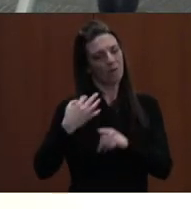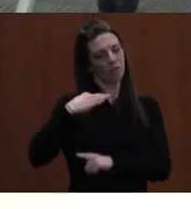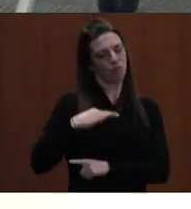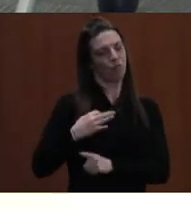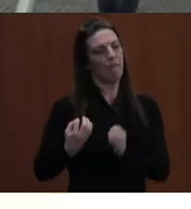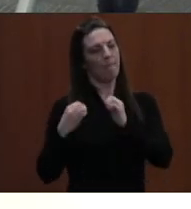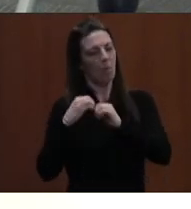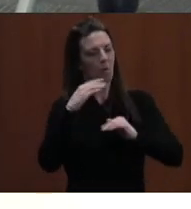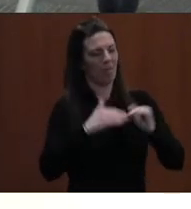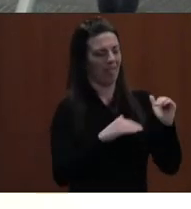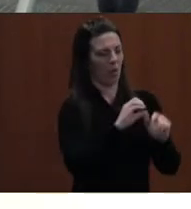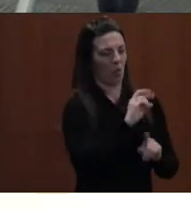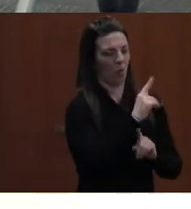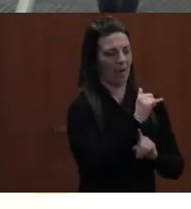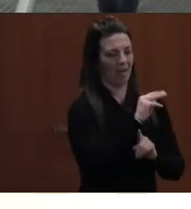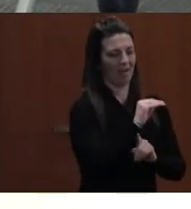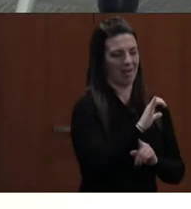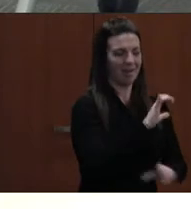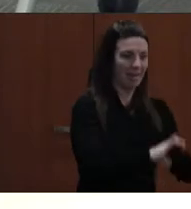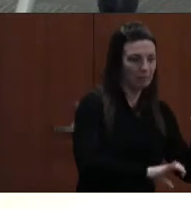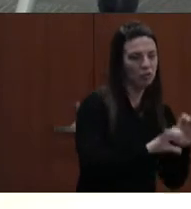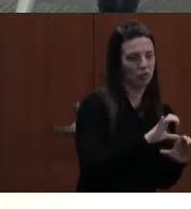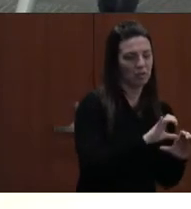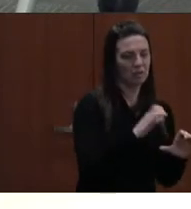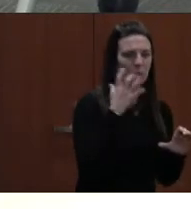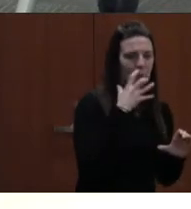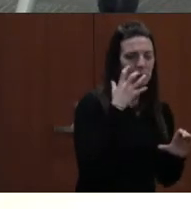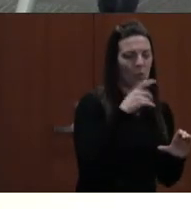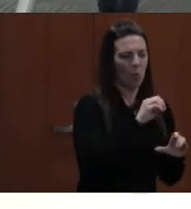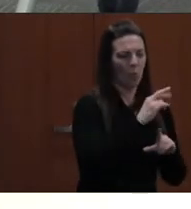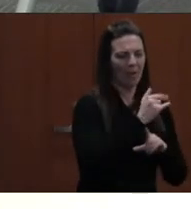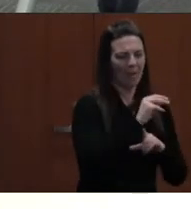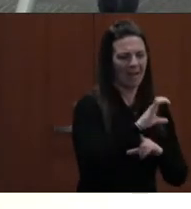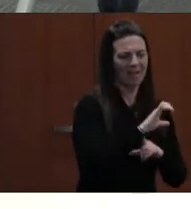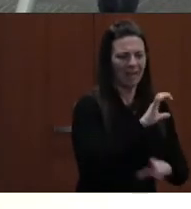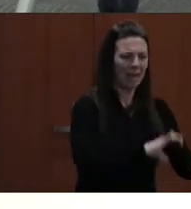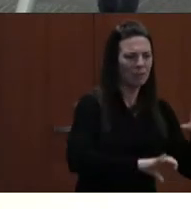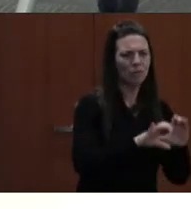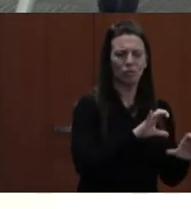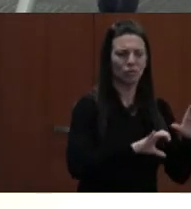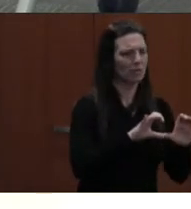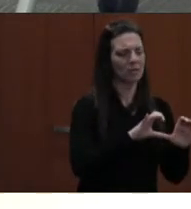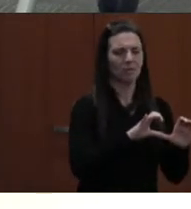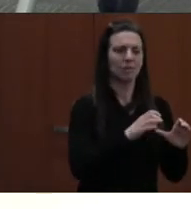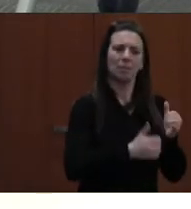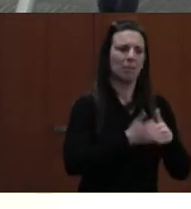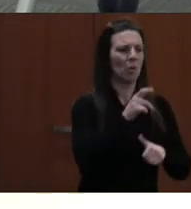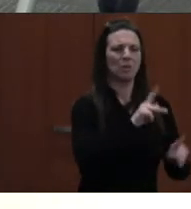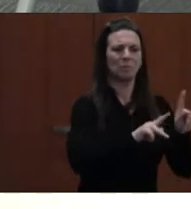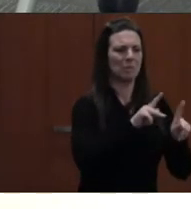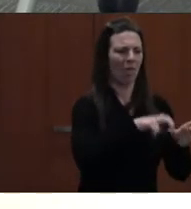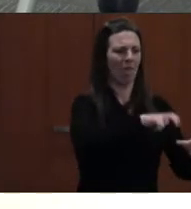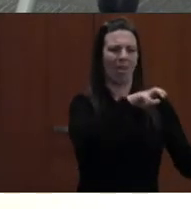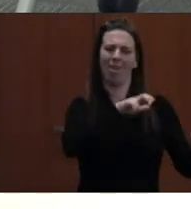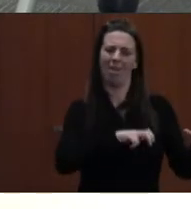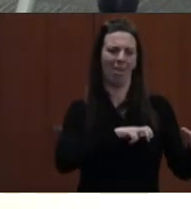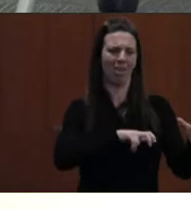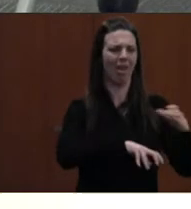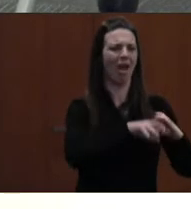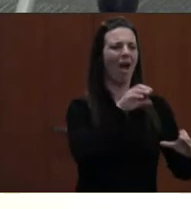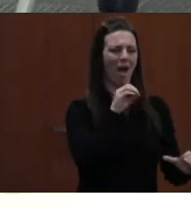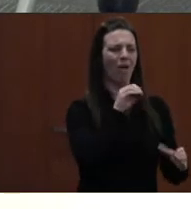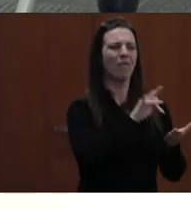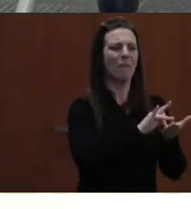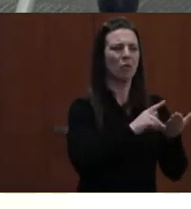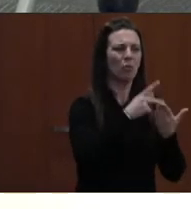completed last semester. For some more perspective, Organic Chemistry is a class that is commonly known to knock people out of medical programs due to its extreme difficulty.